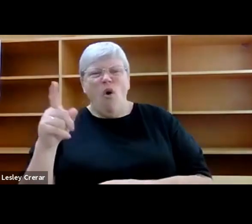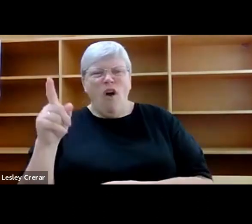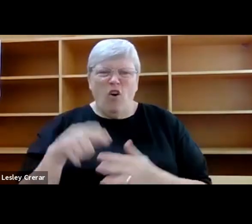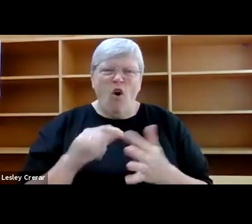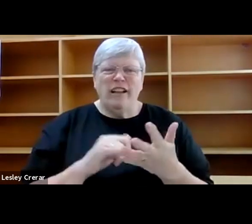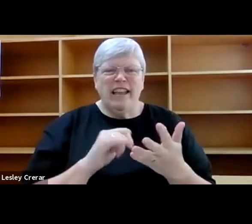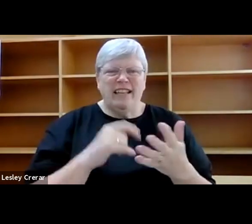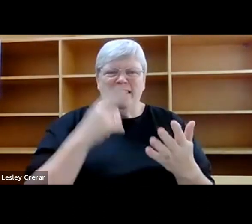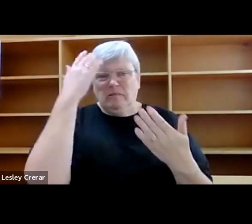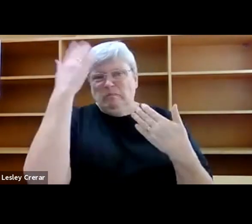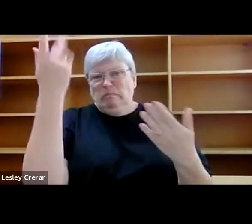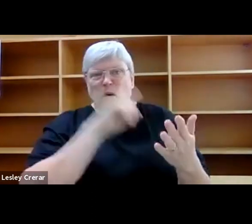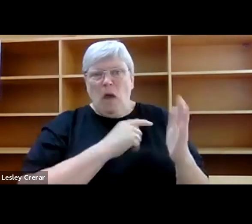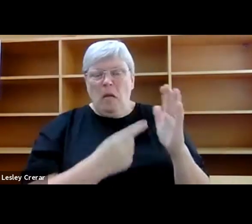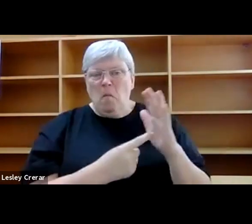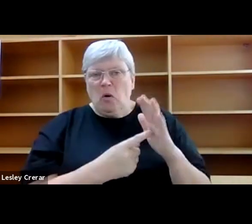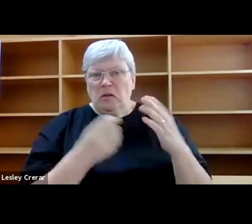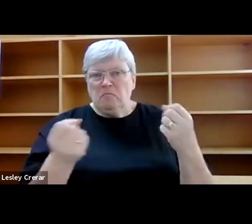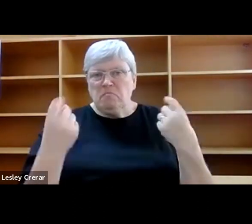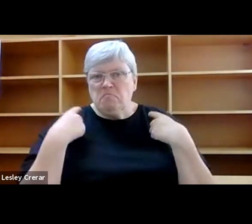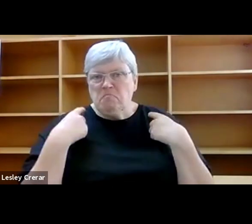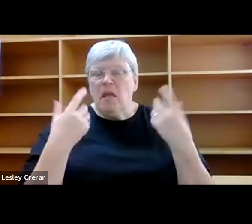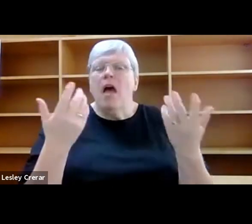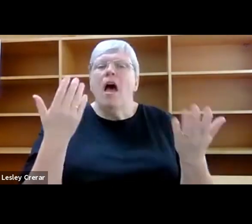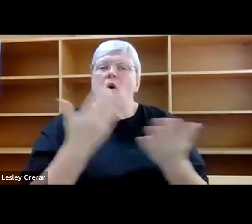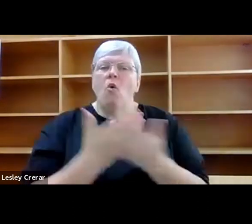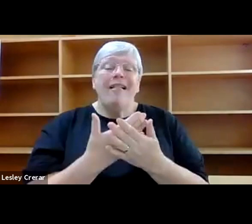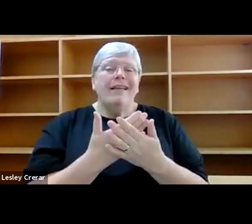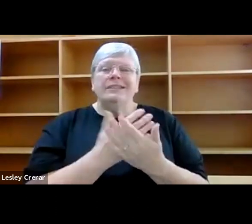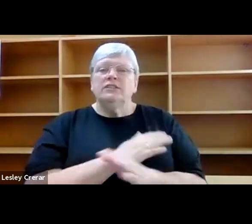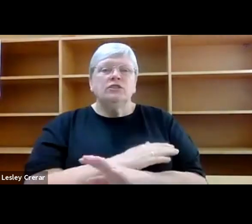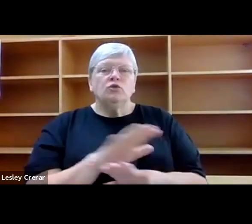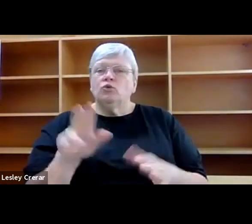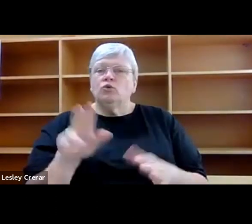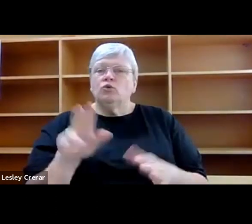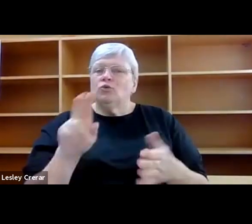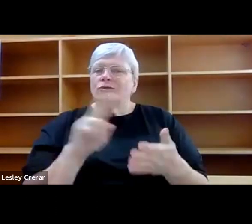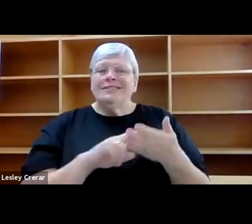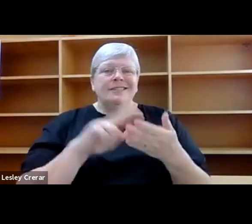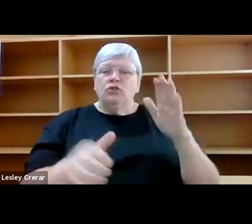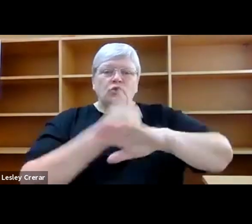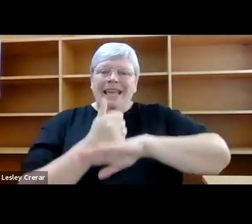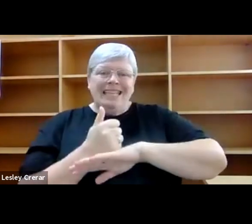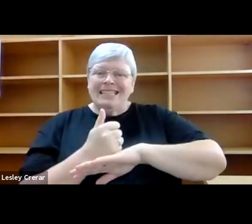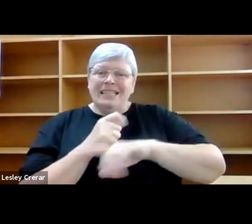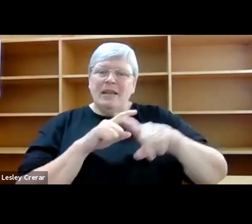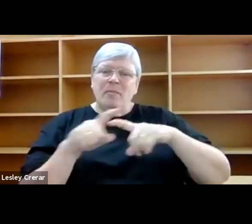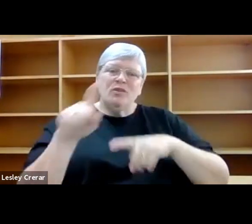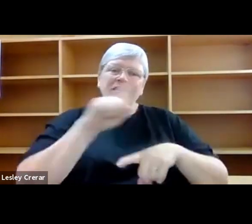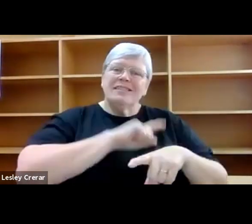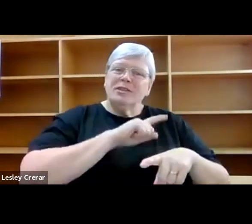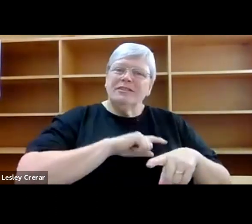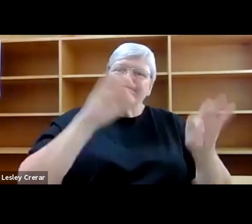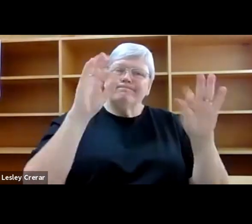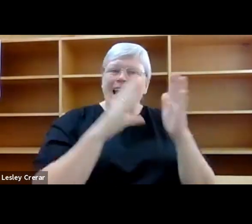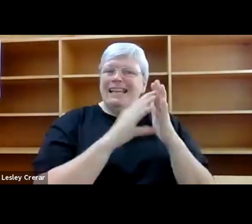I didn't understand. It wasn't particularly nature-based as a practice, mostly because I had no examples